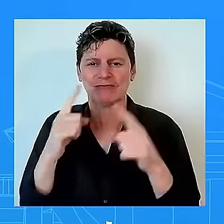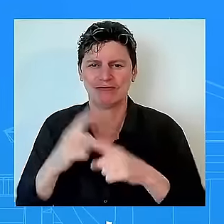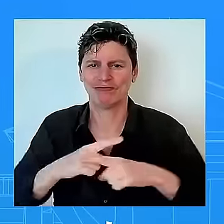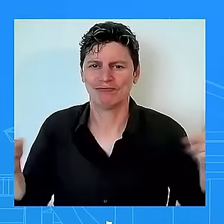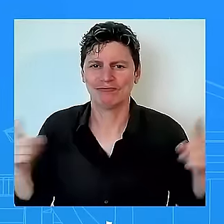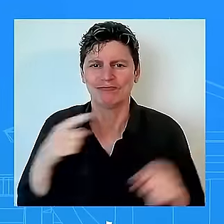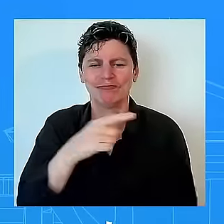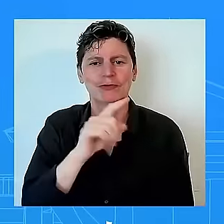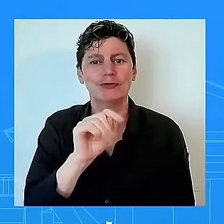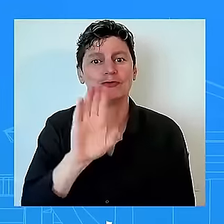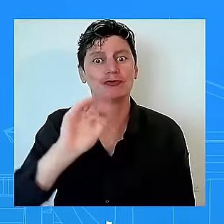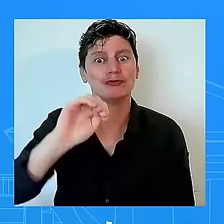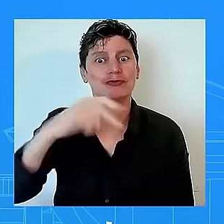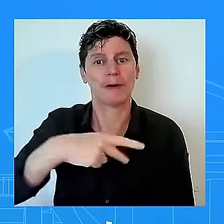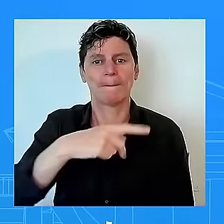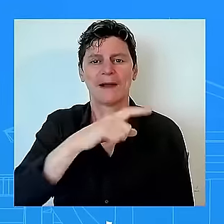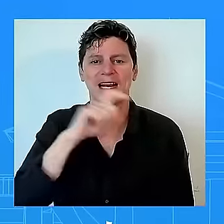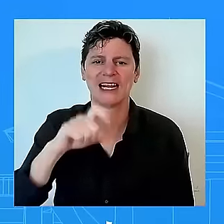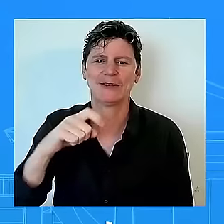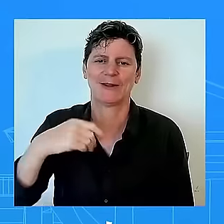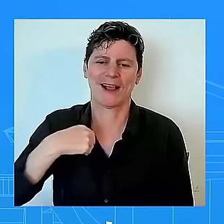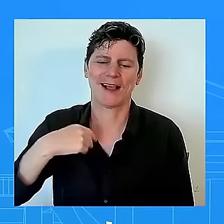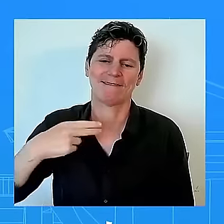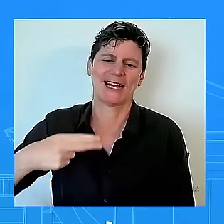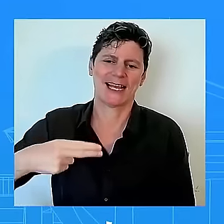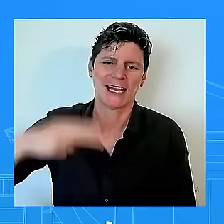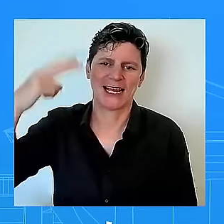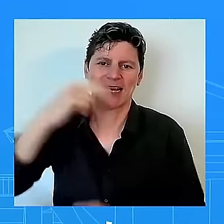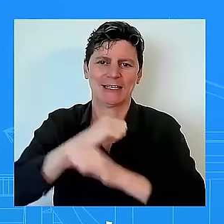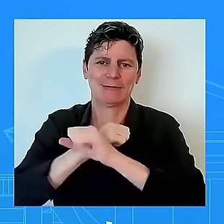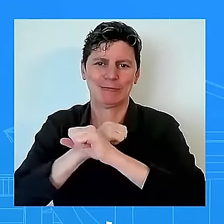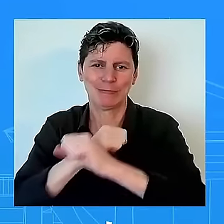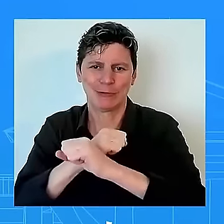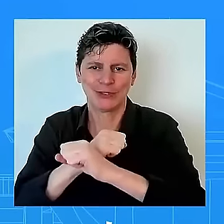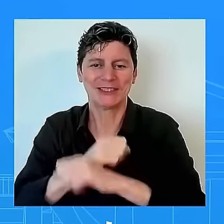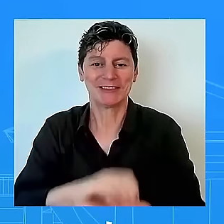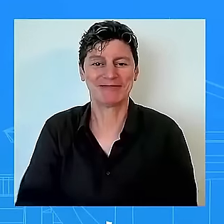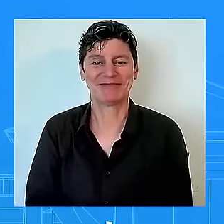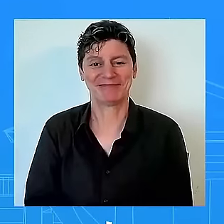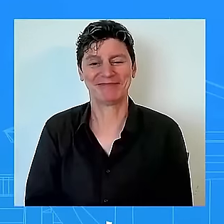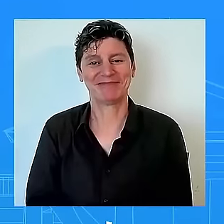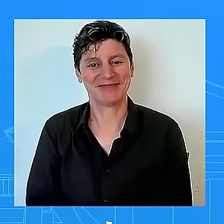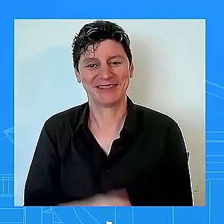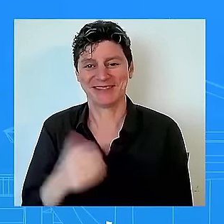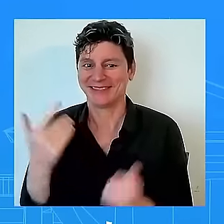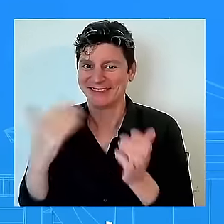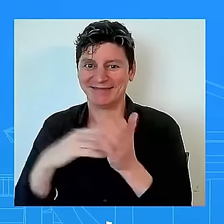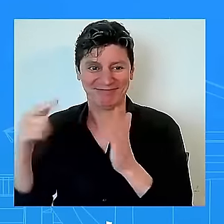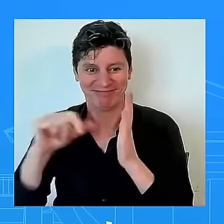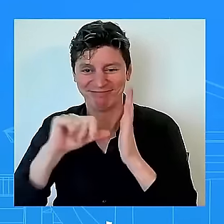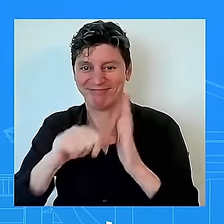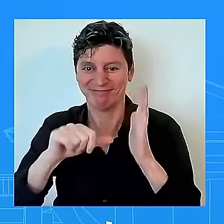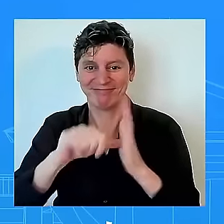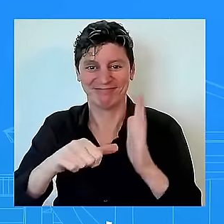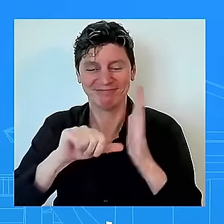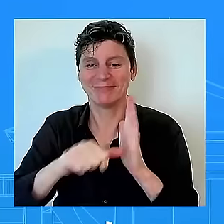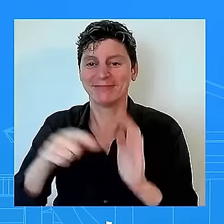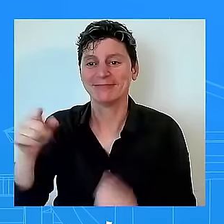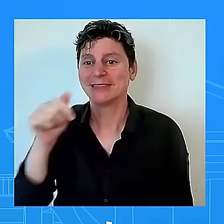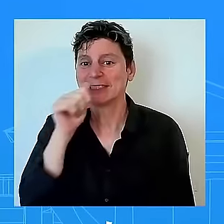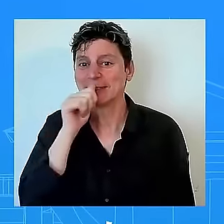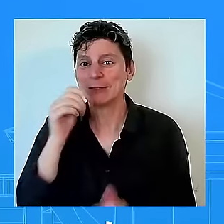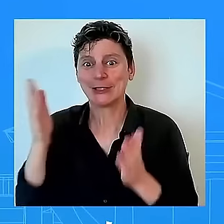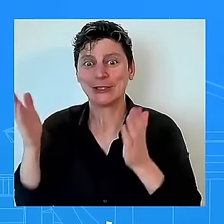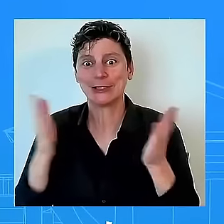service and the president has repeatedly said uh that the secret service should have every resource capability in order to do their